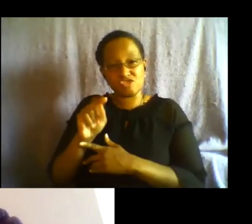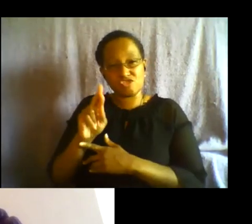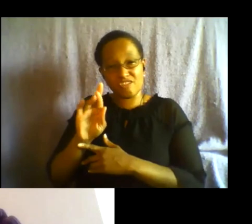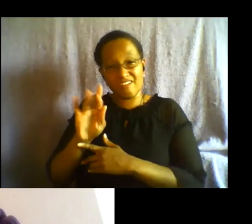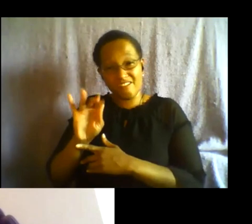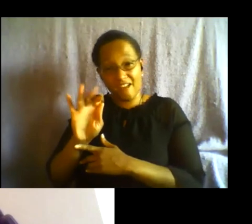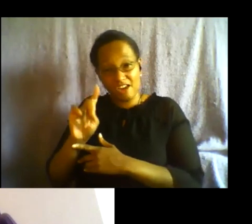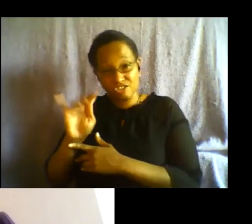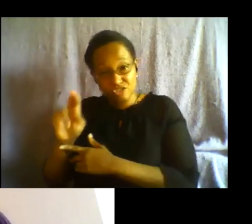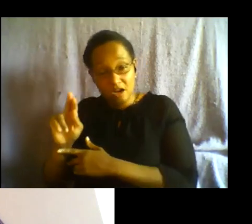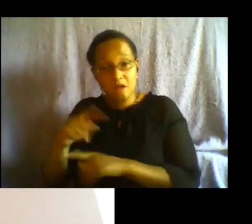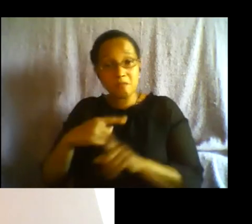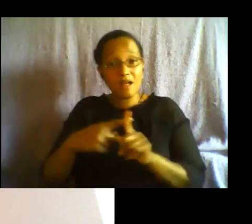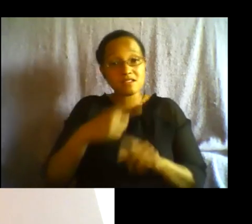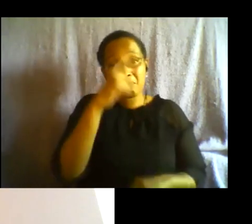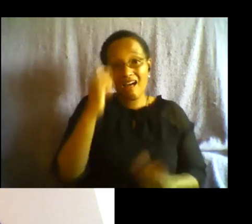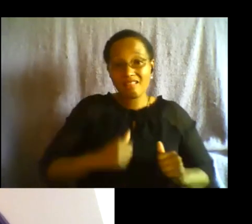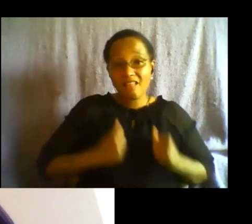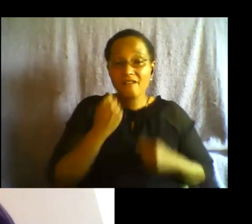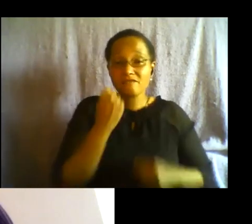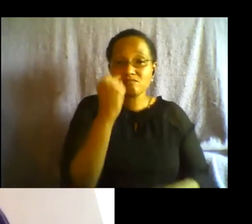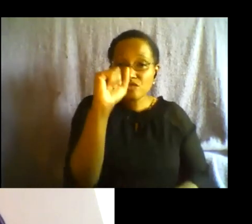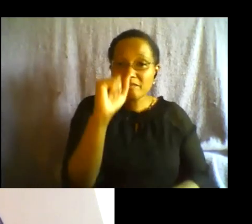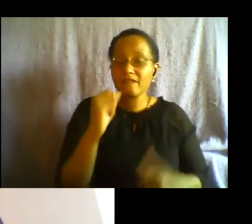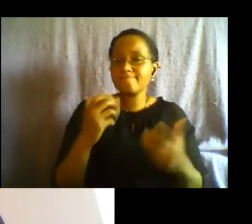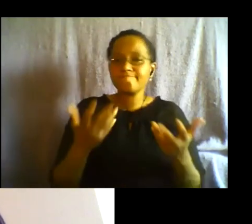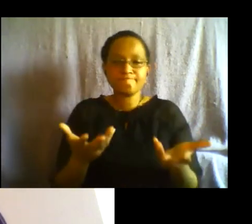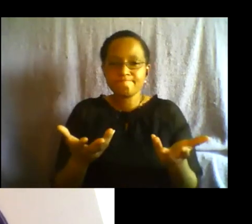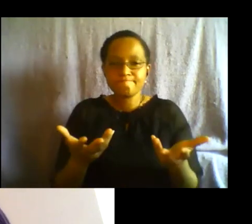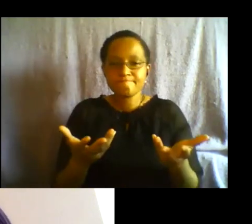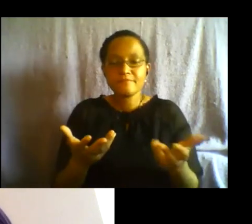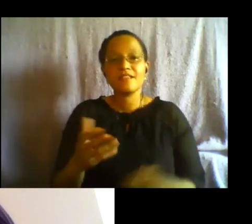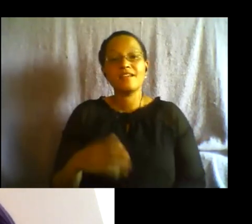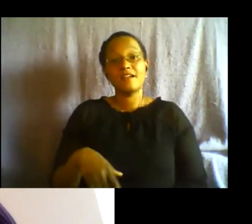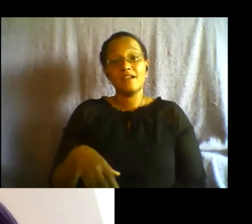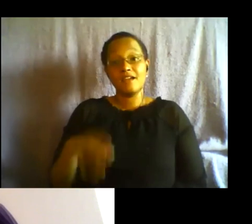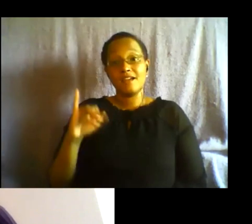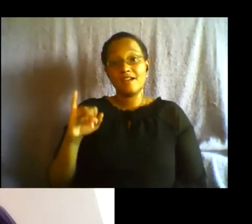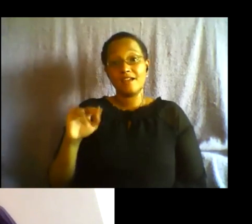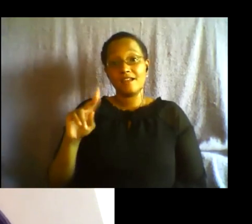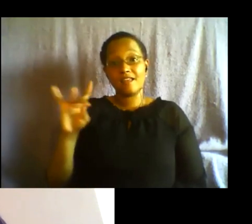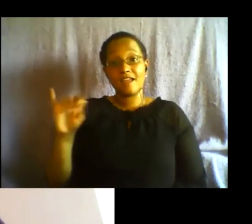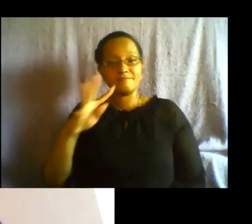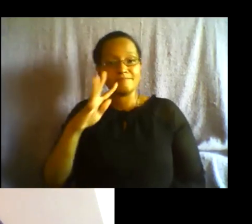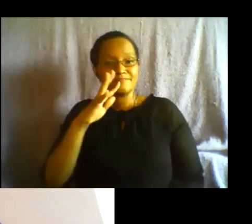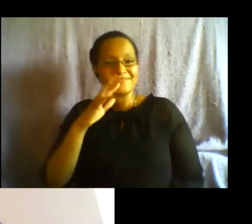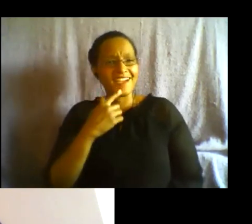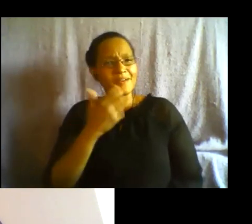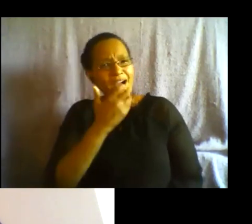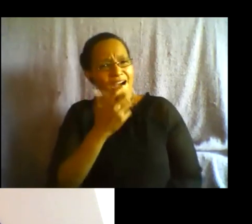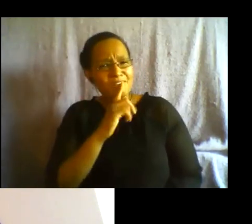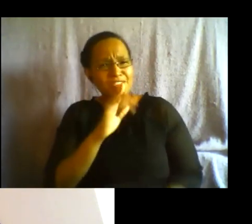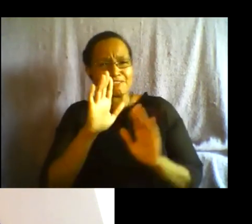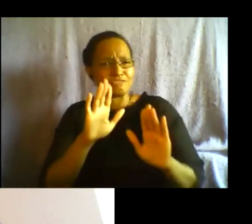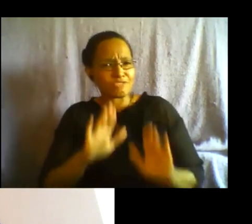the planet wow this is such a great question and i feel like like in a lot of ways